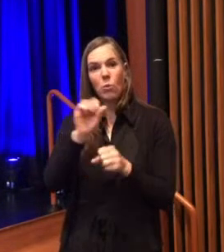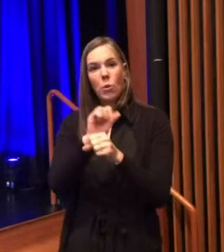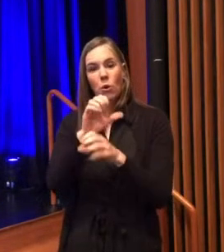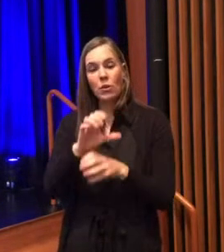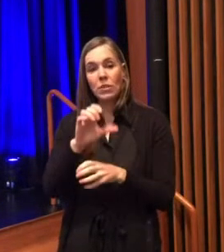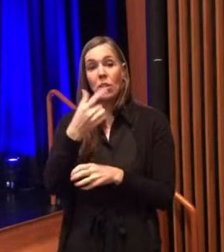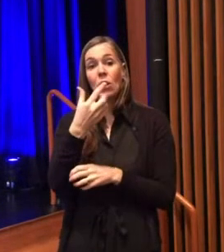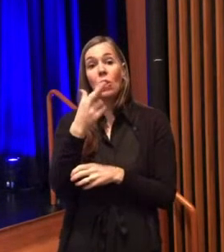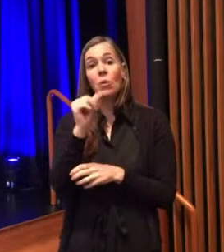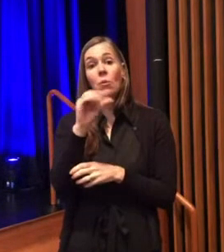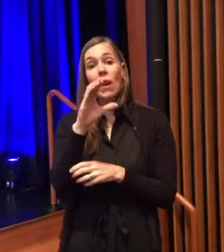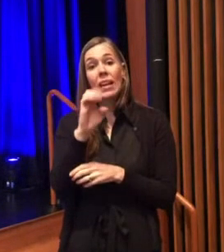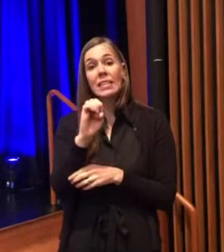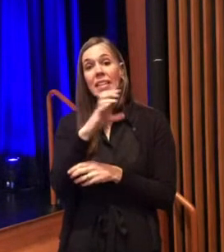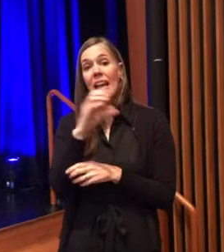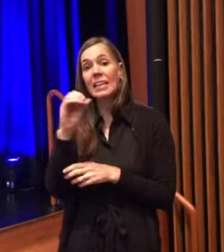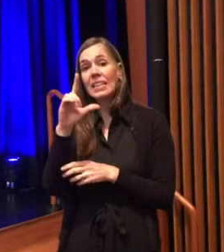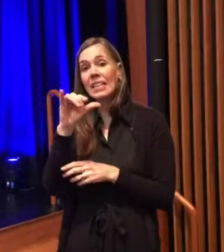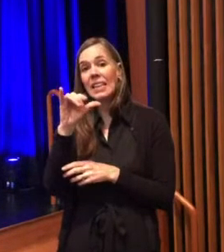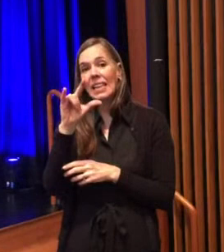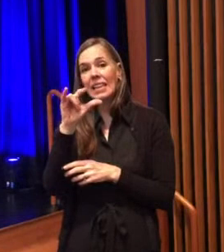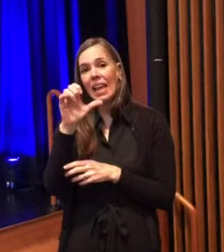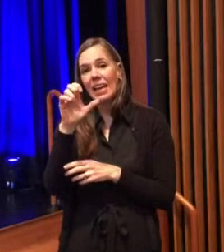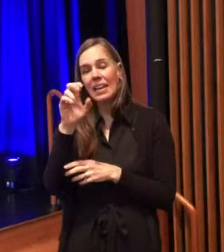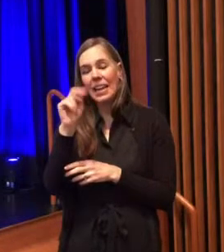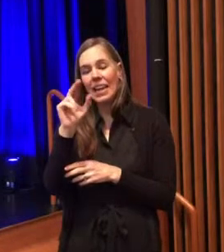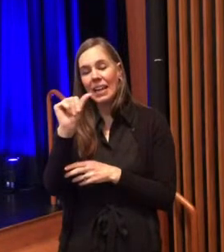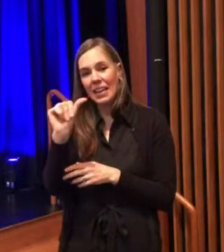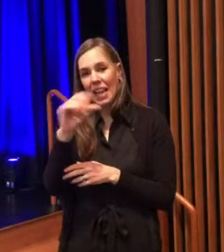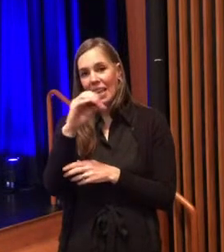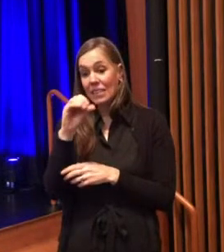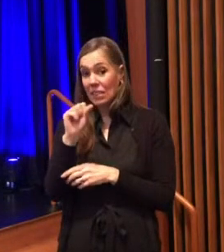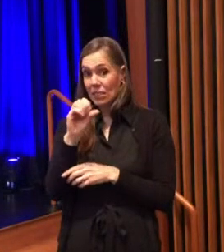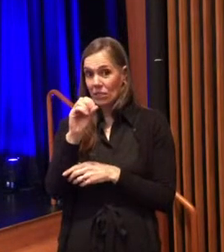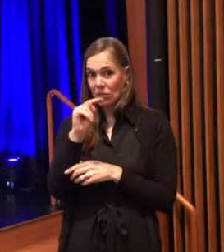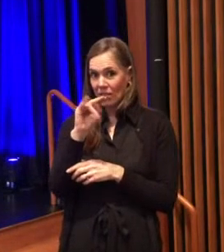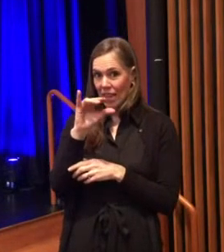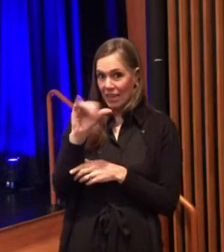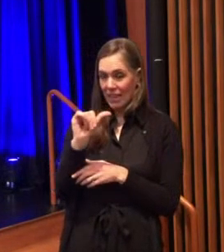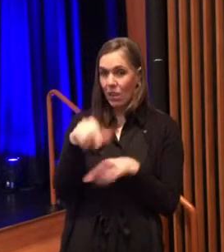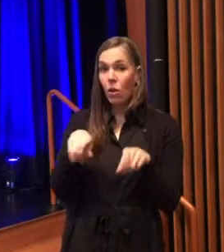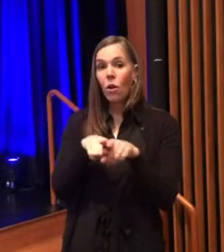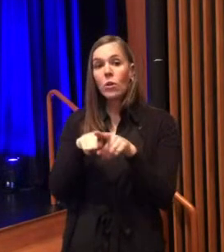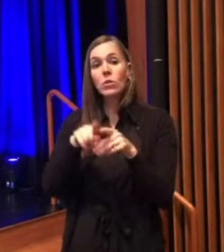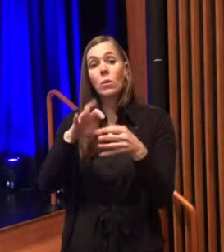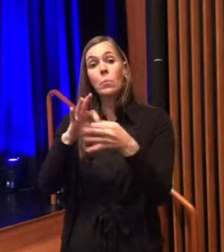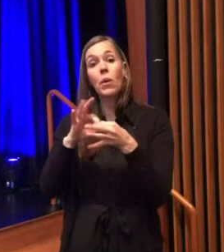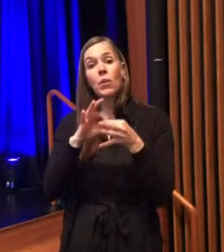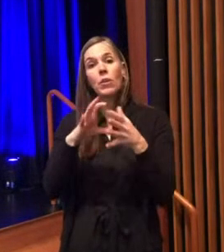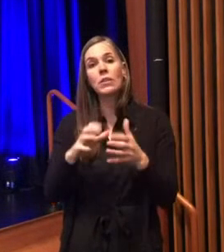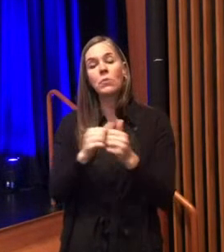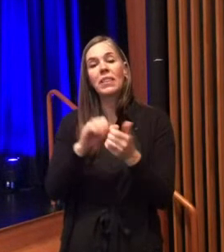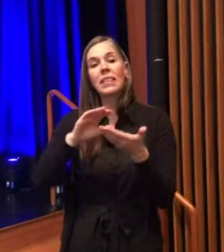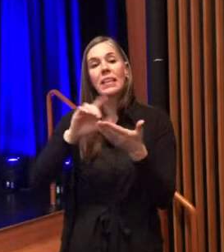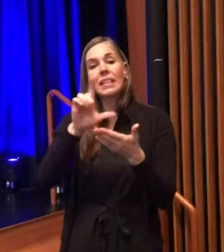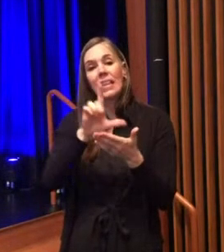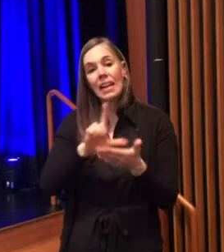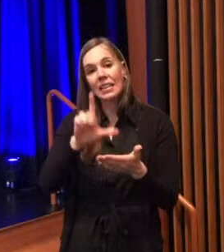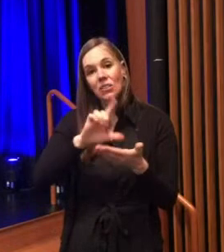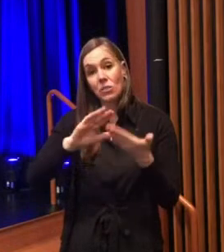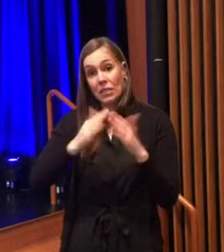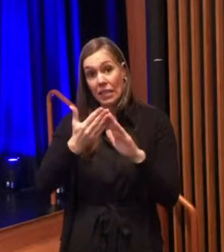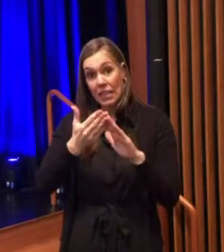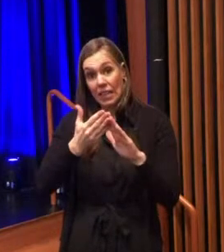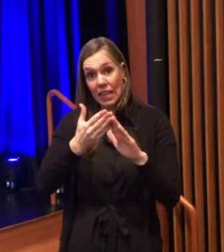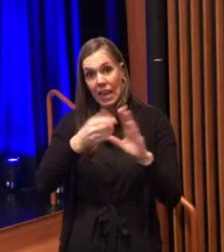the police bureau and sonya is our new housing caseworker additionally we've also partnered with the lancaster city alliance to fund and hire a